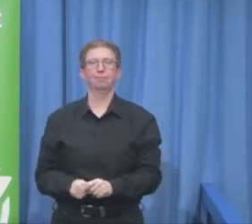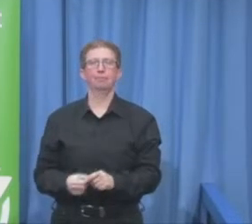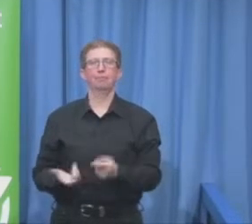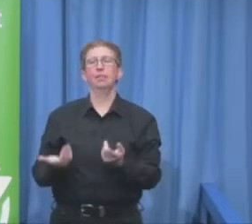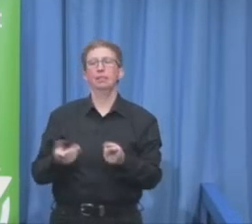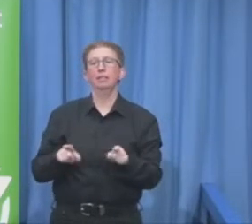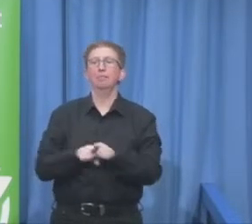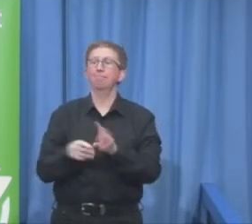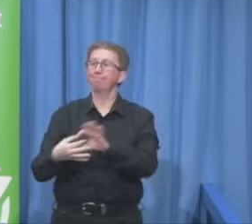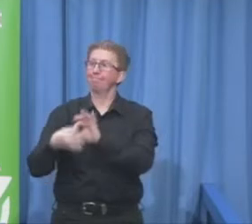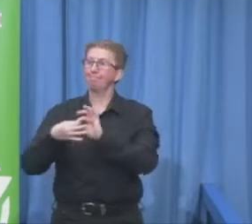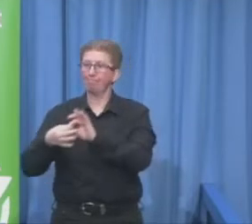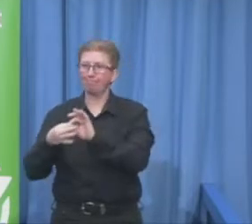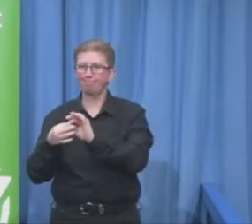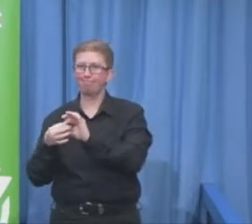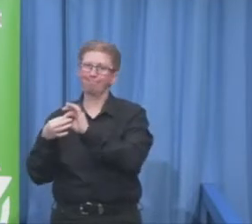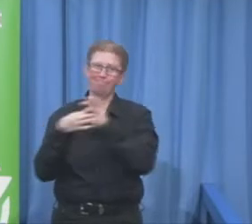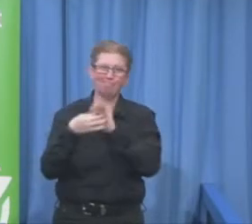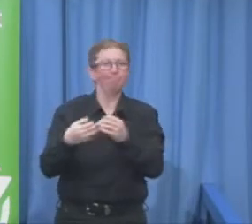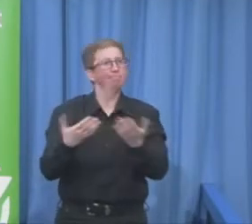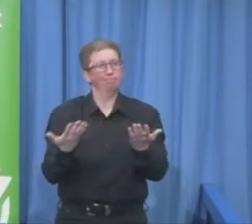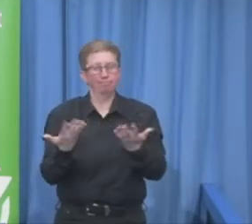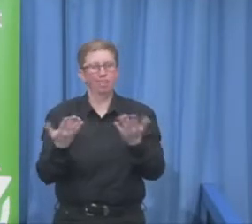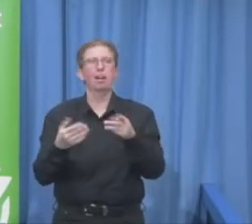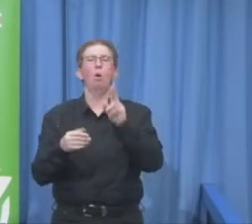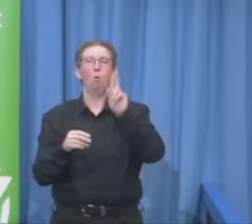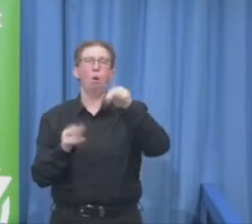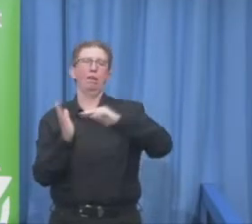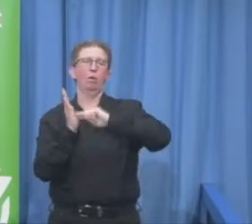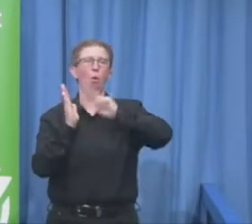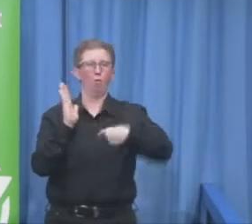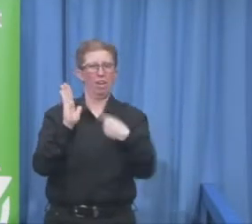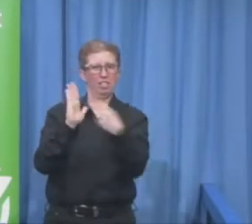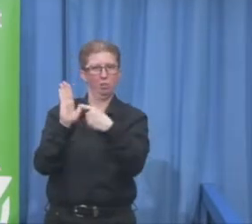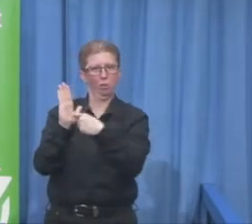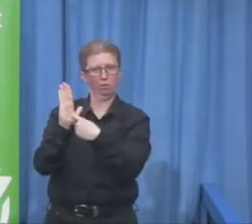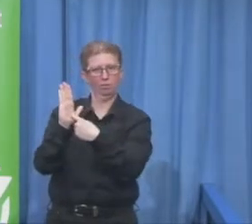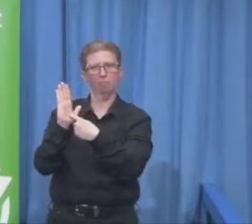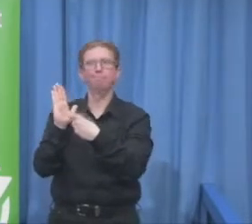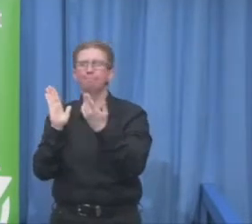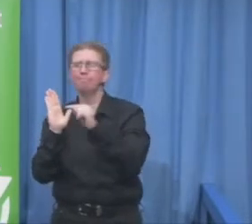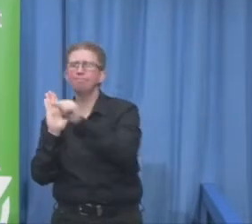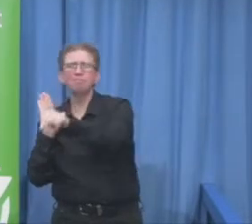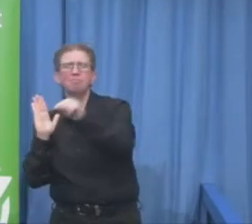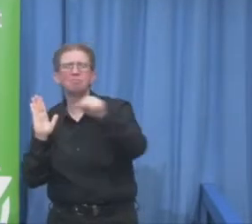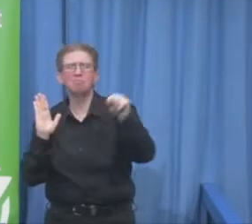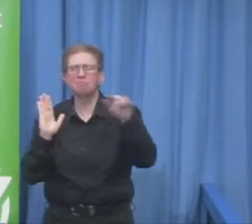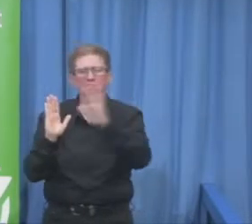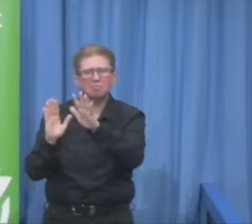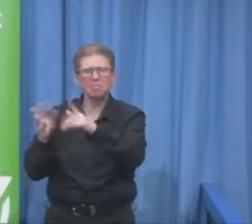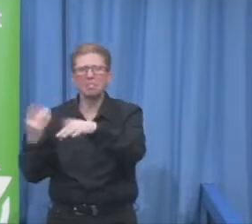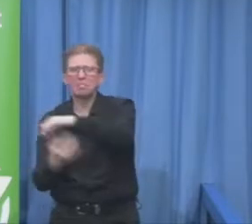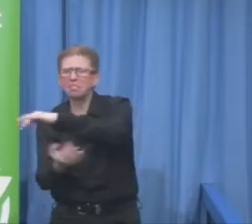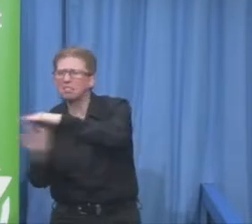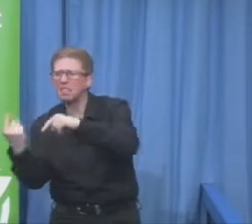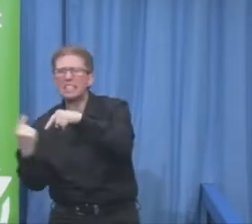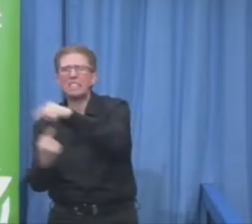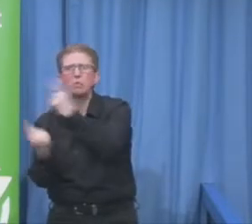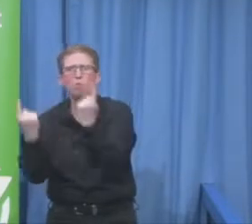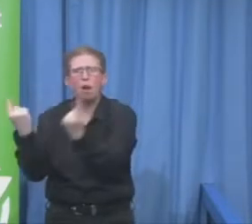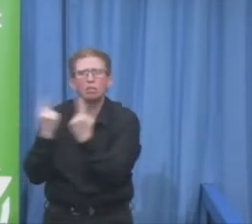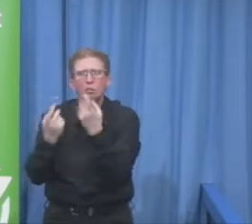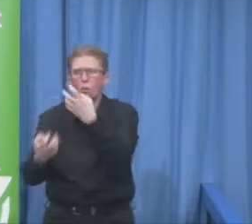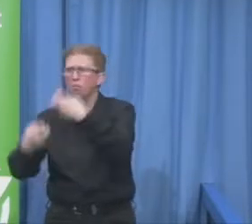insights what's the situation like regarding certain topics in specific regions. So